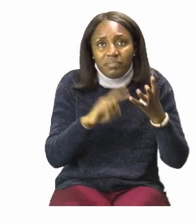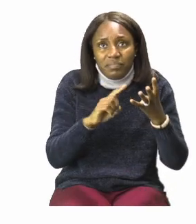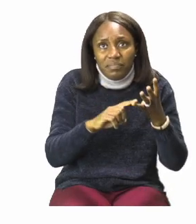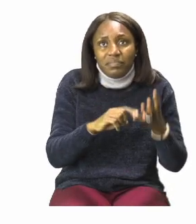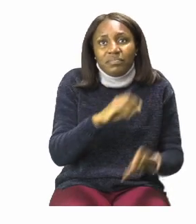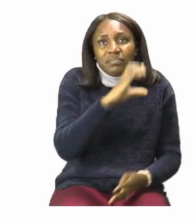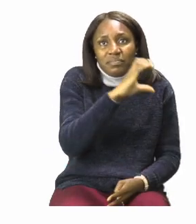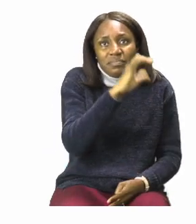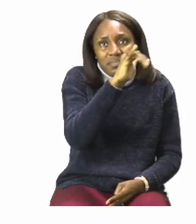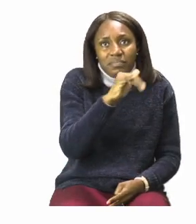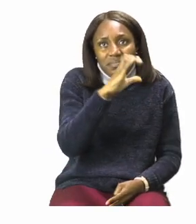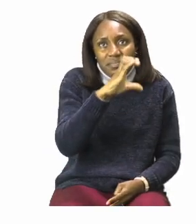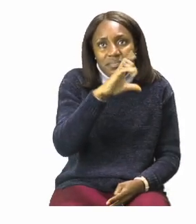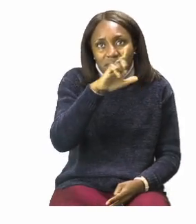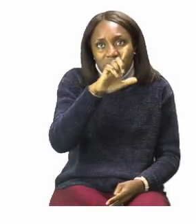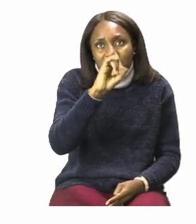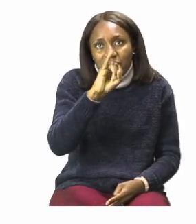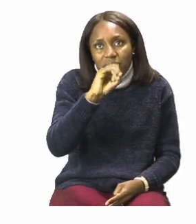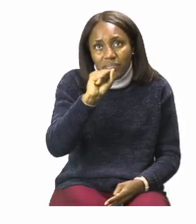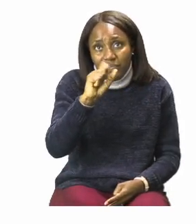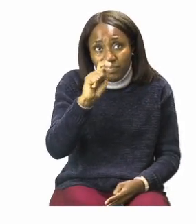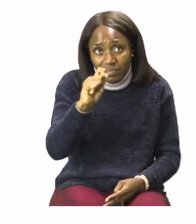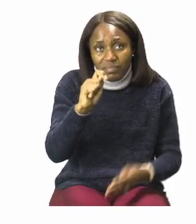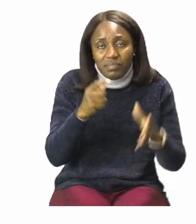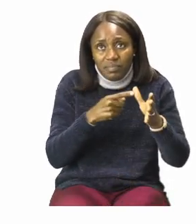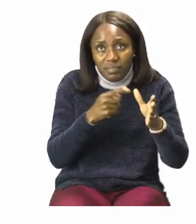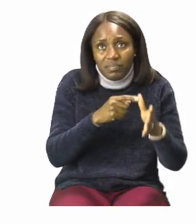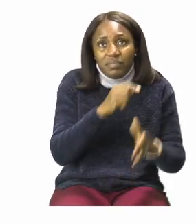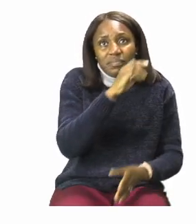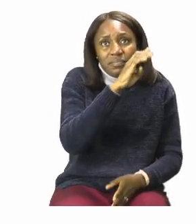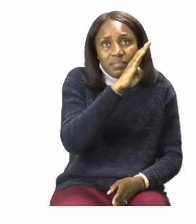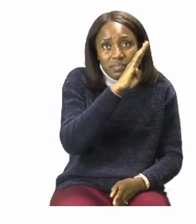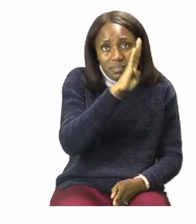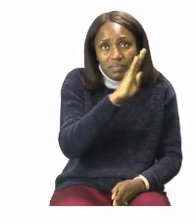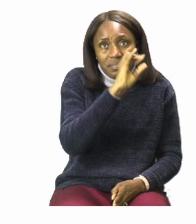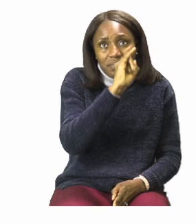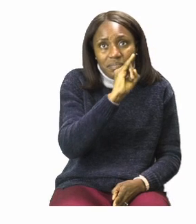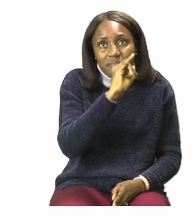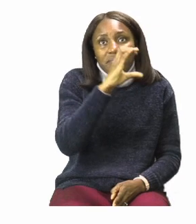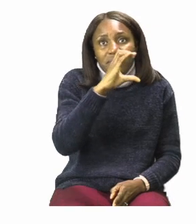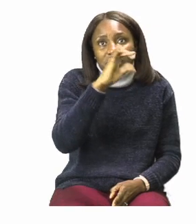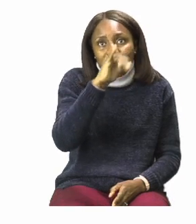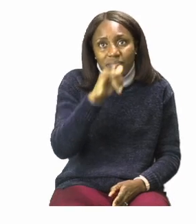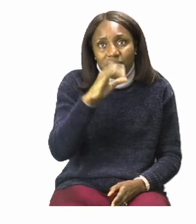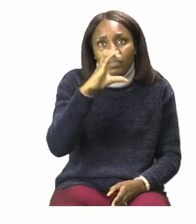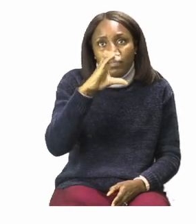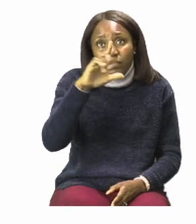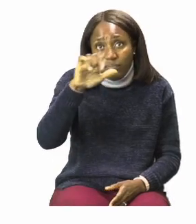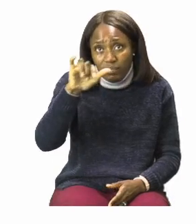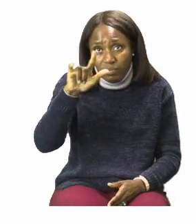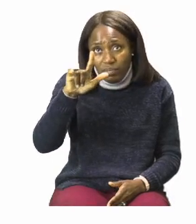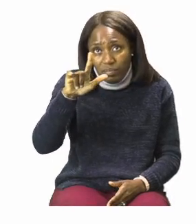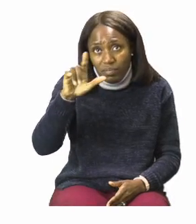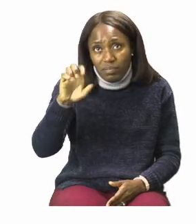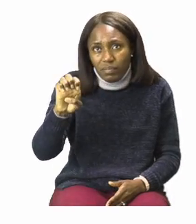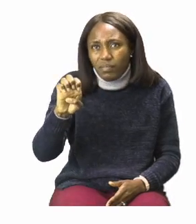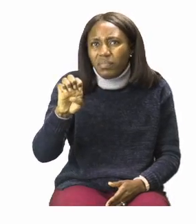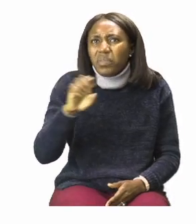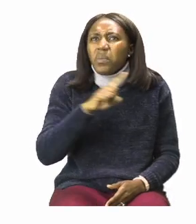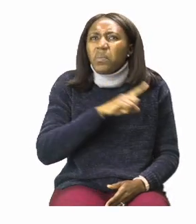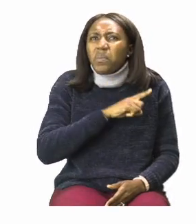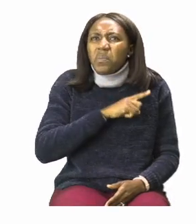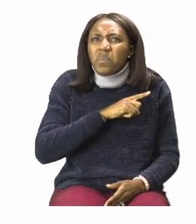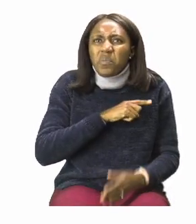Now as always we have vocabulary words to broaden our words when we are writing and